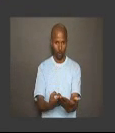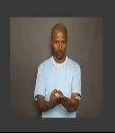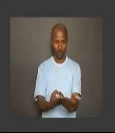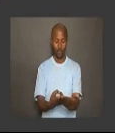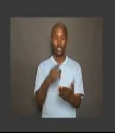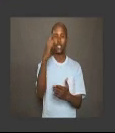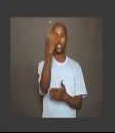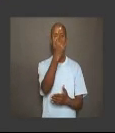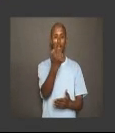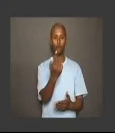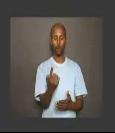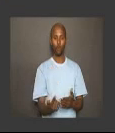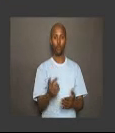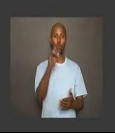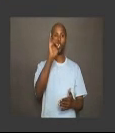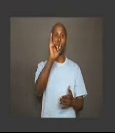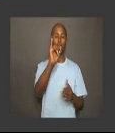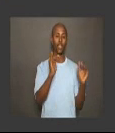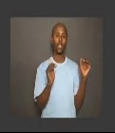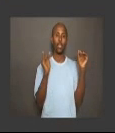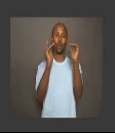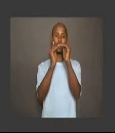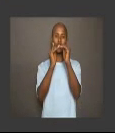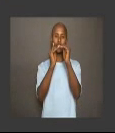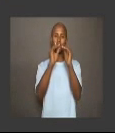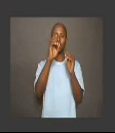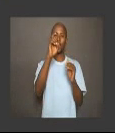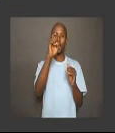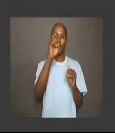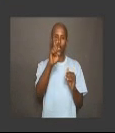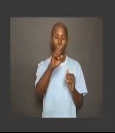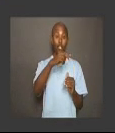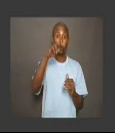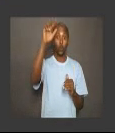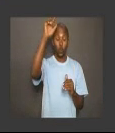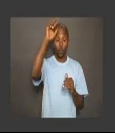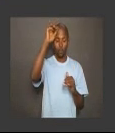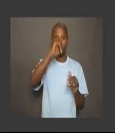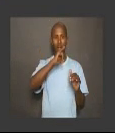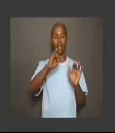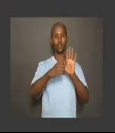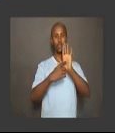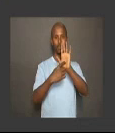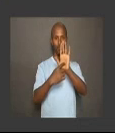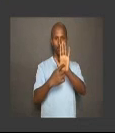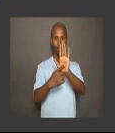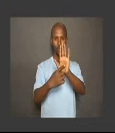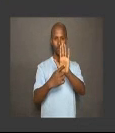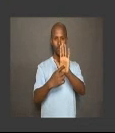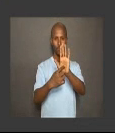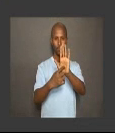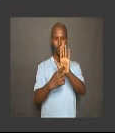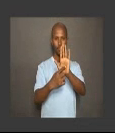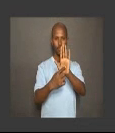Therefore, the graph of y equals x cubed looks like